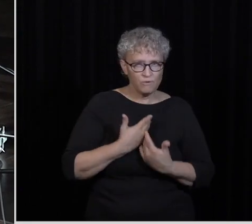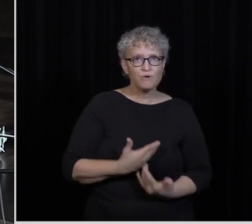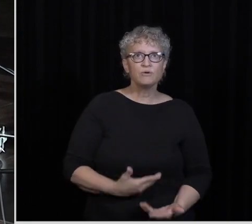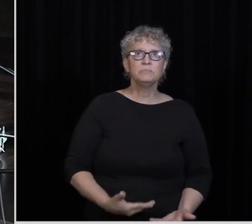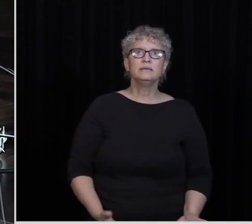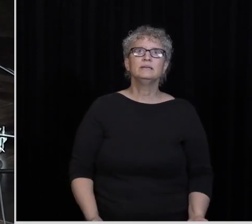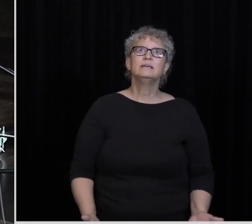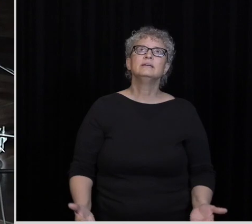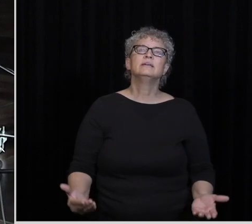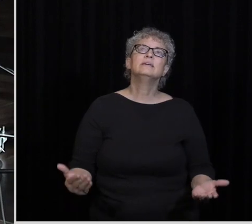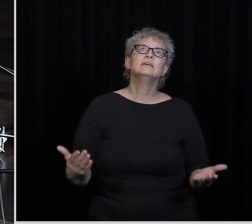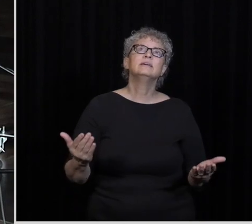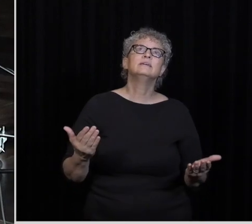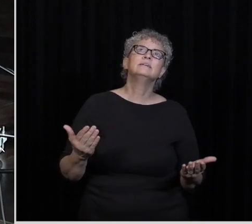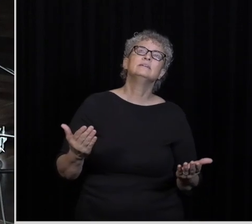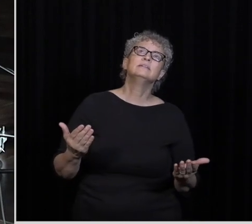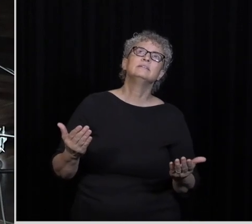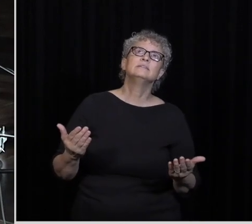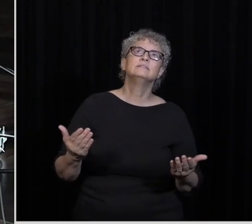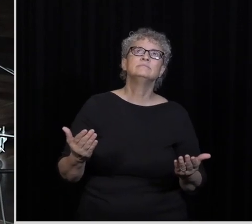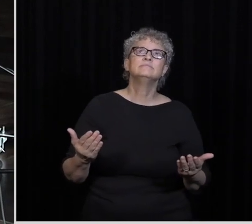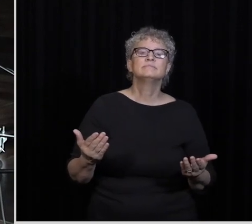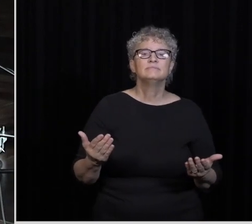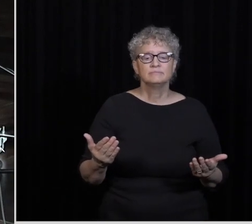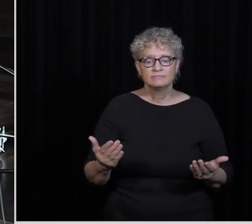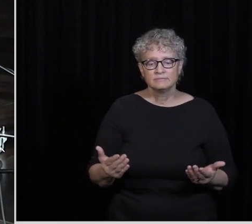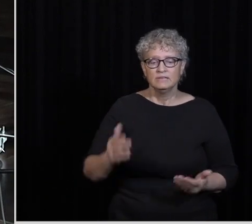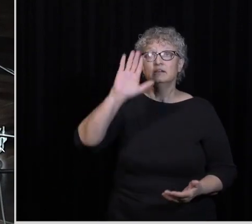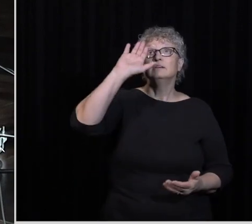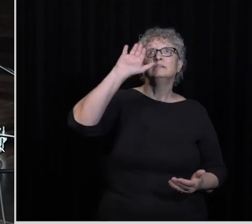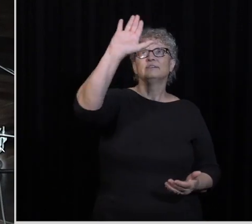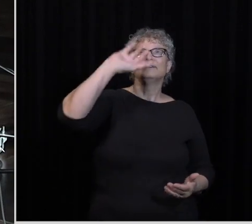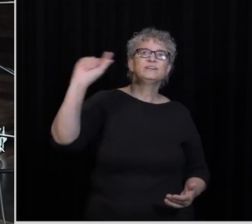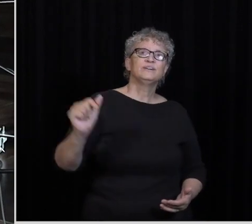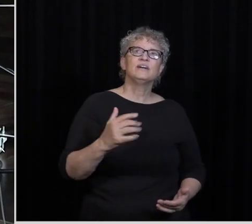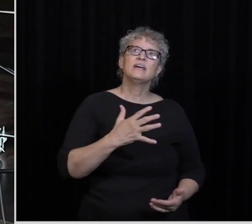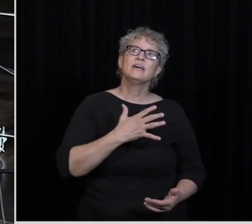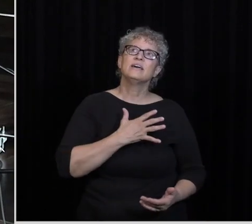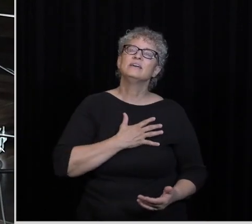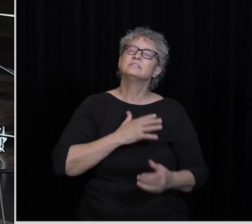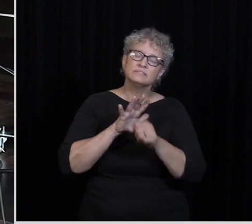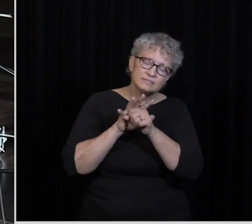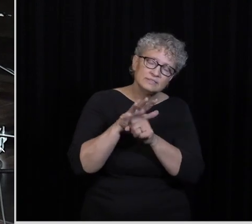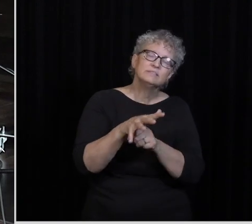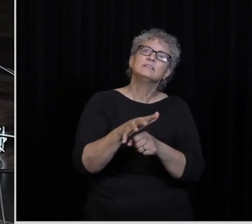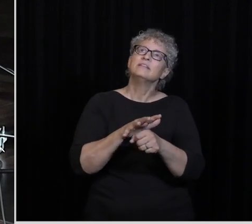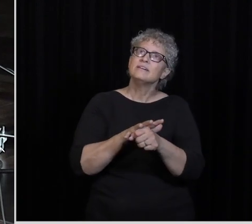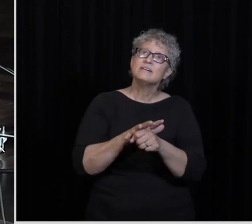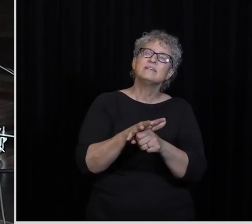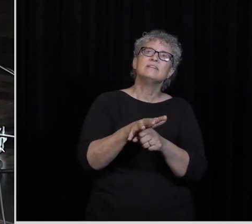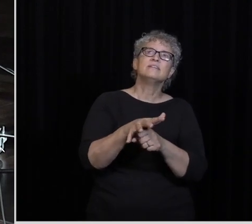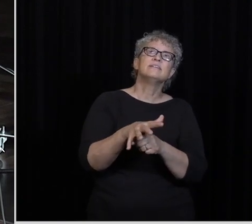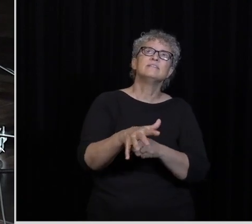me Your grace is enough Your grace is